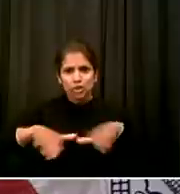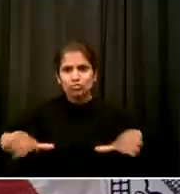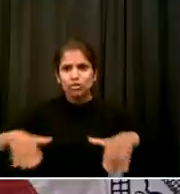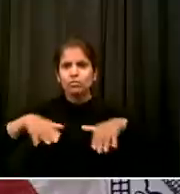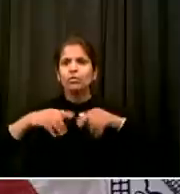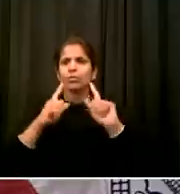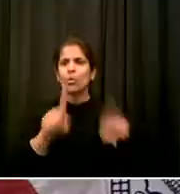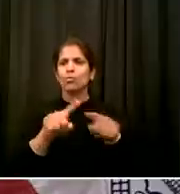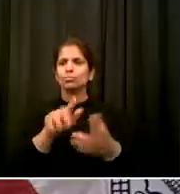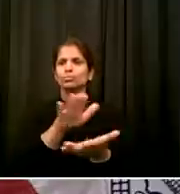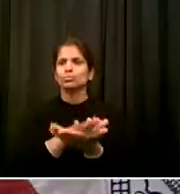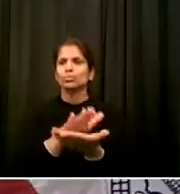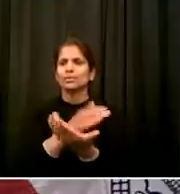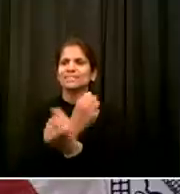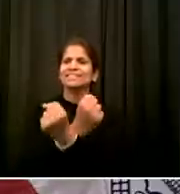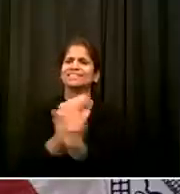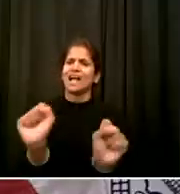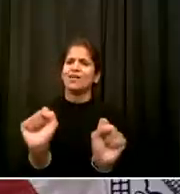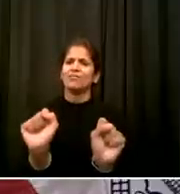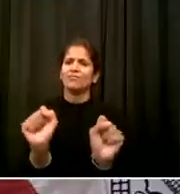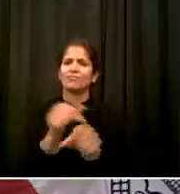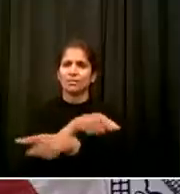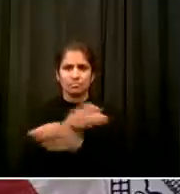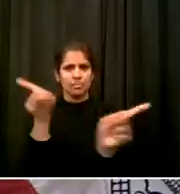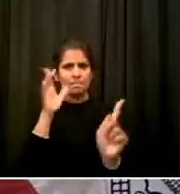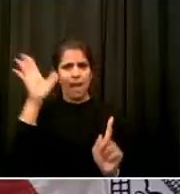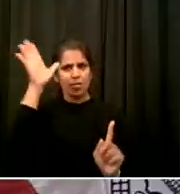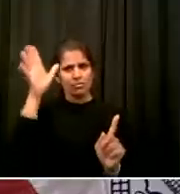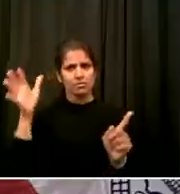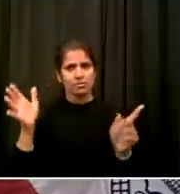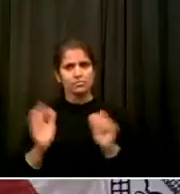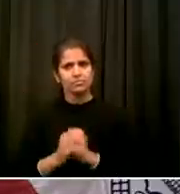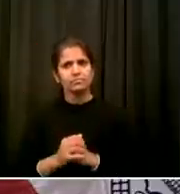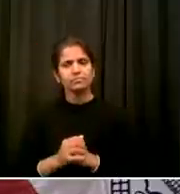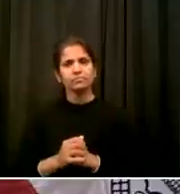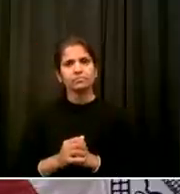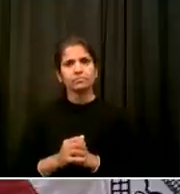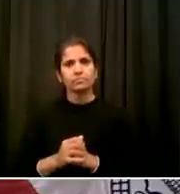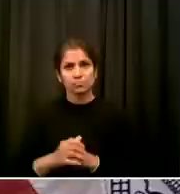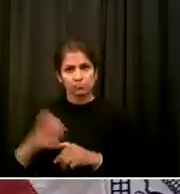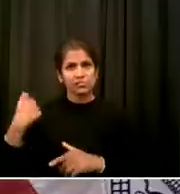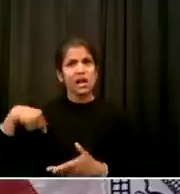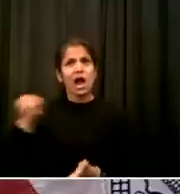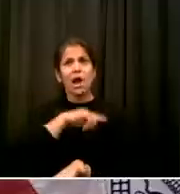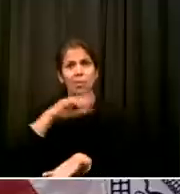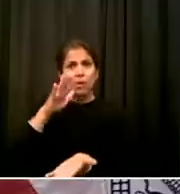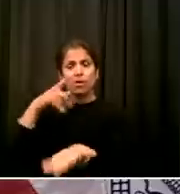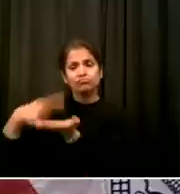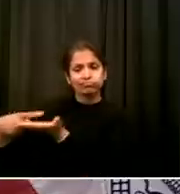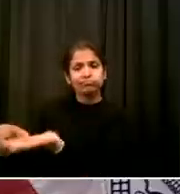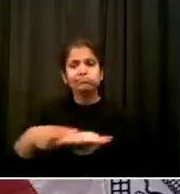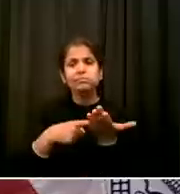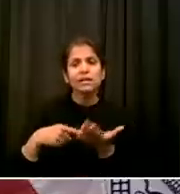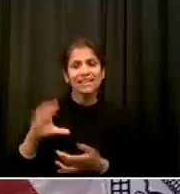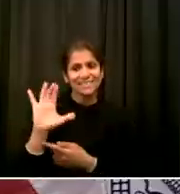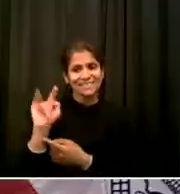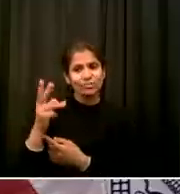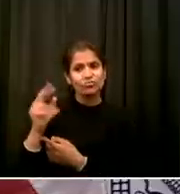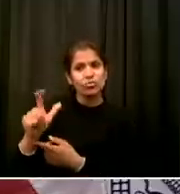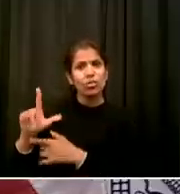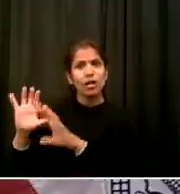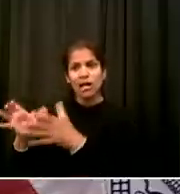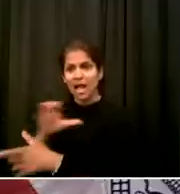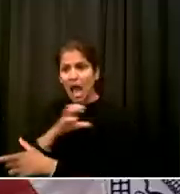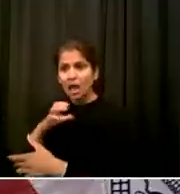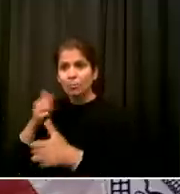we're absolutely going to have with the City Council But I'll tell you my first impulse is that school safety actually has consistently made our schools safer They've taken a lot